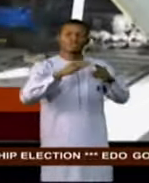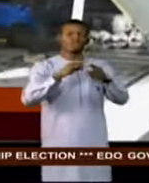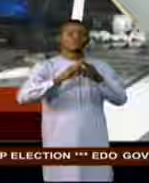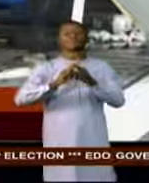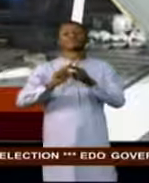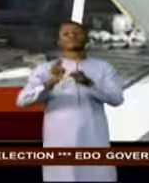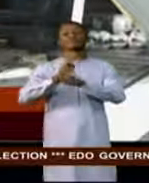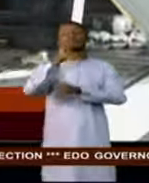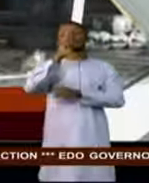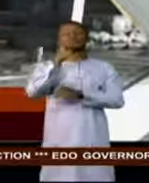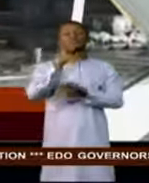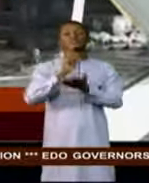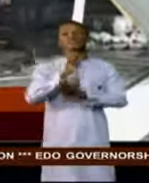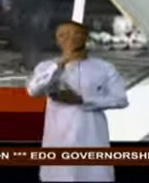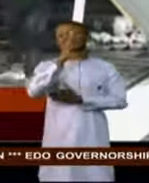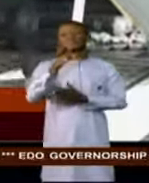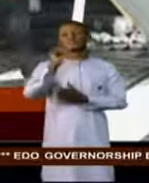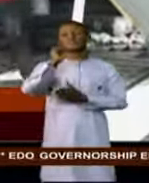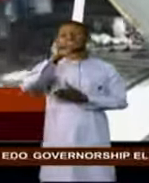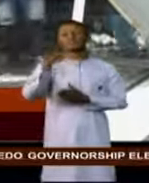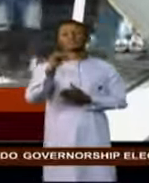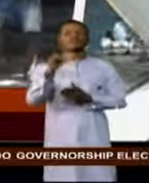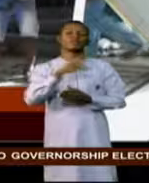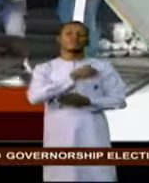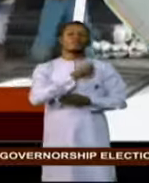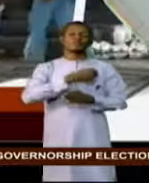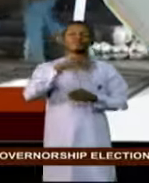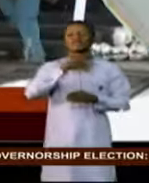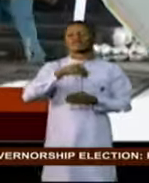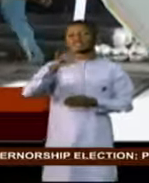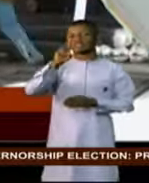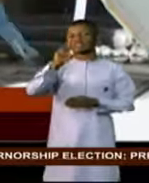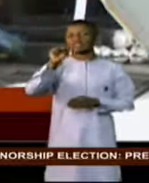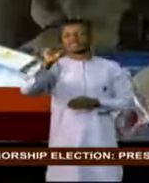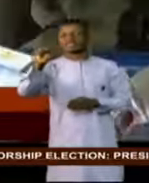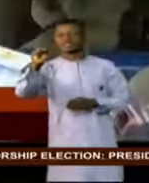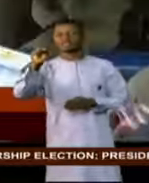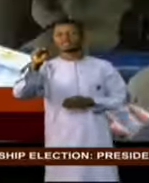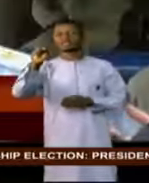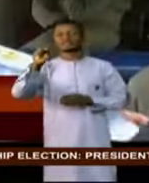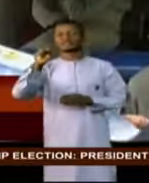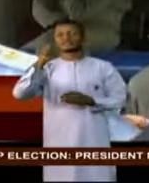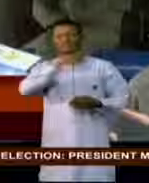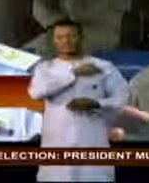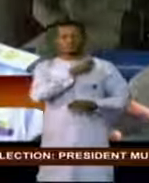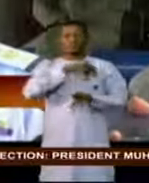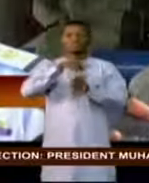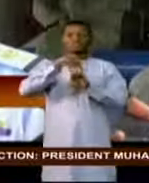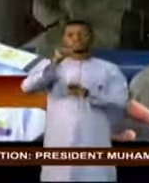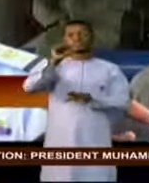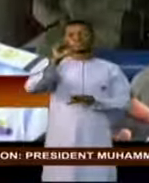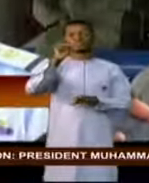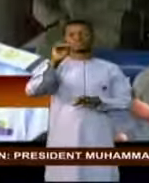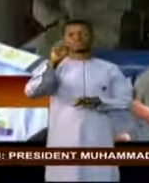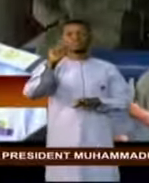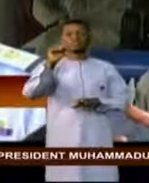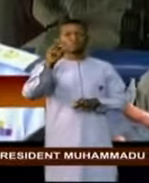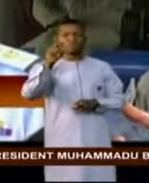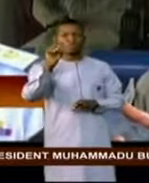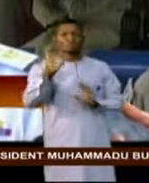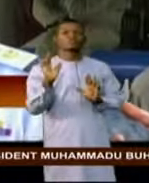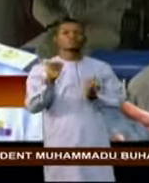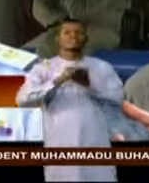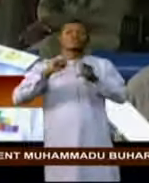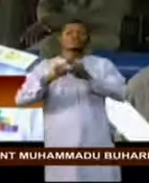of Abuja Tijan Hospital and the DSS Medical Centre Socorro. This is to enhance civil